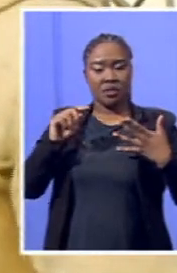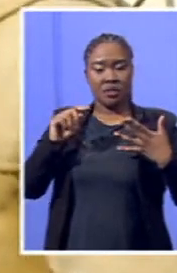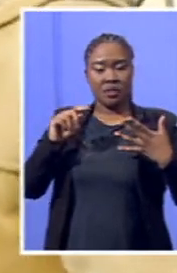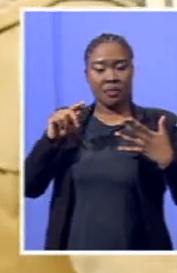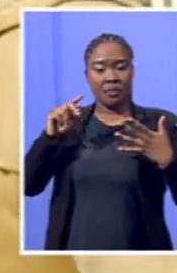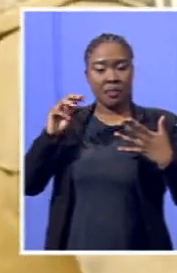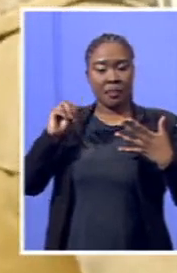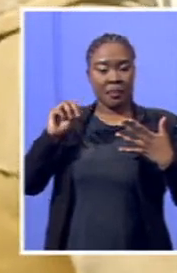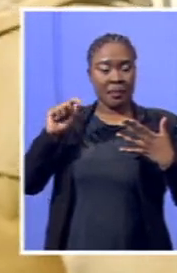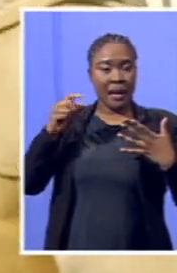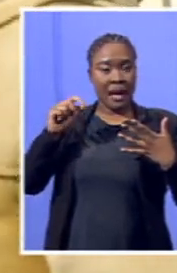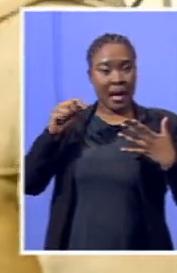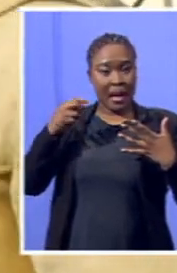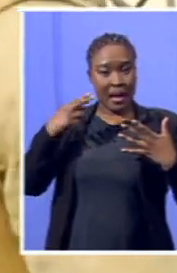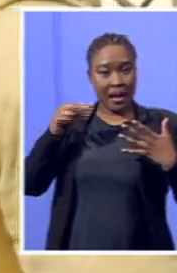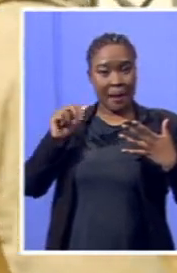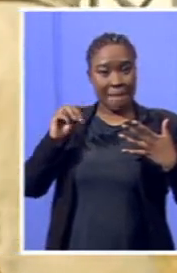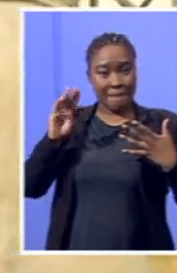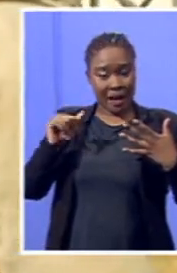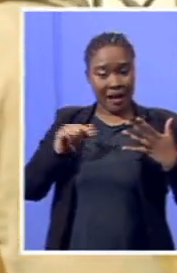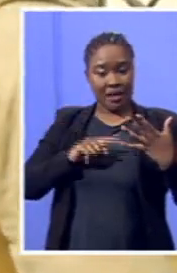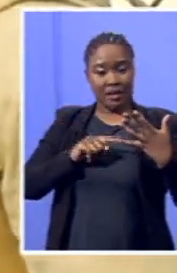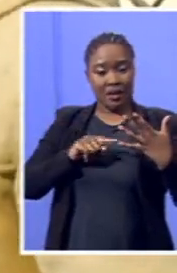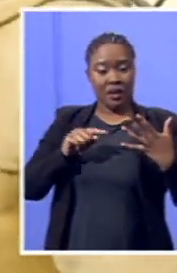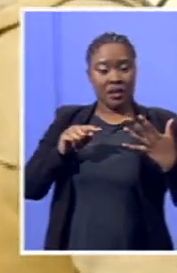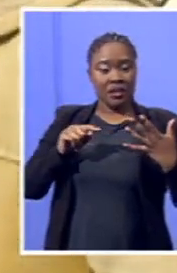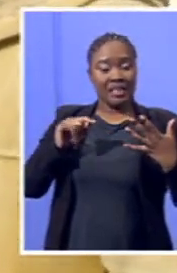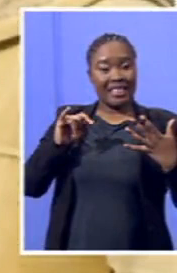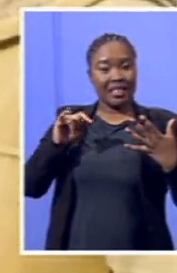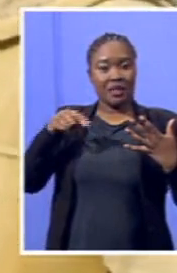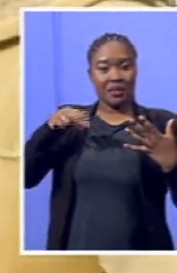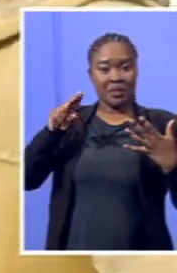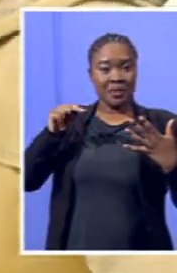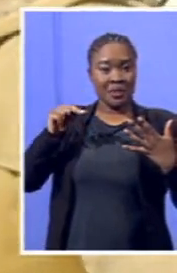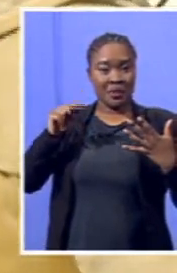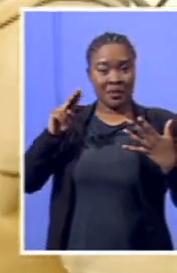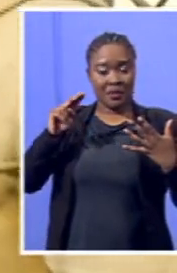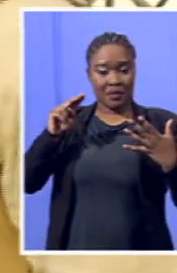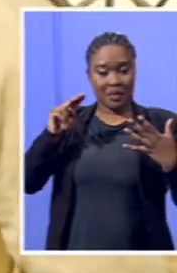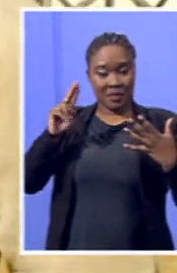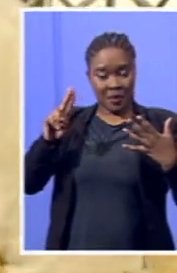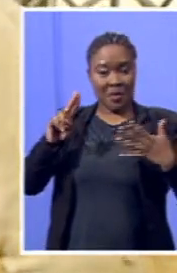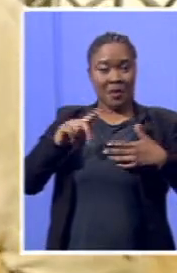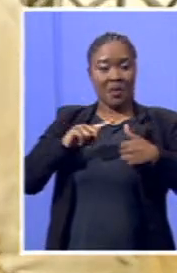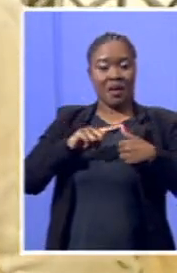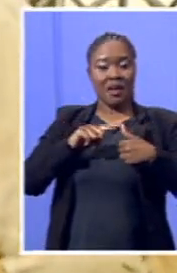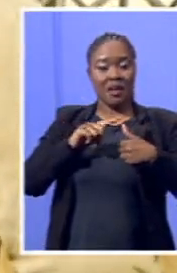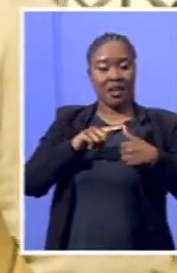have Ichulukuku. We have Ikunu Milton. We have also Inomosko.